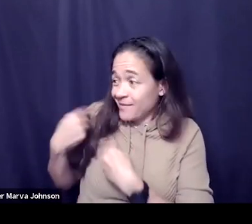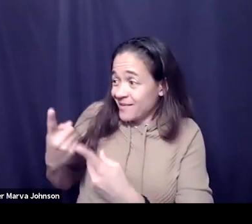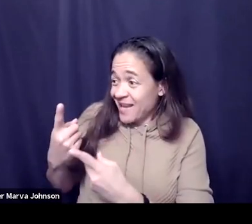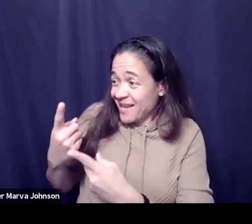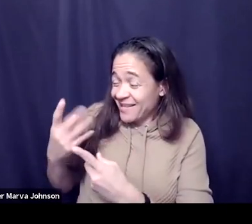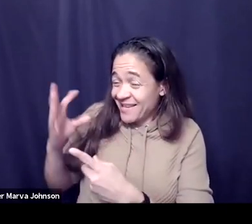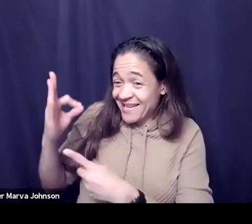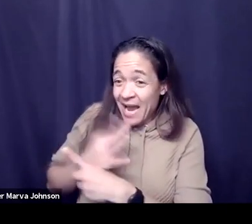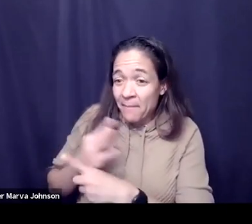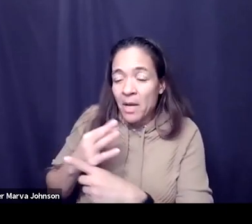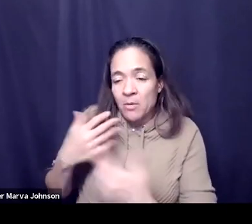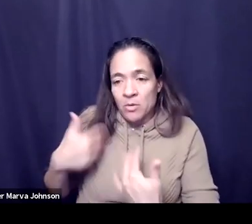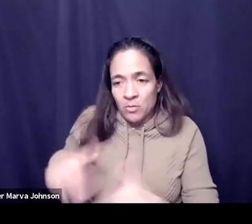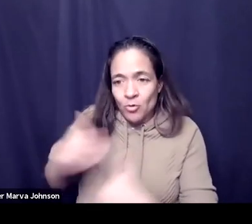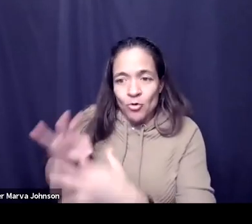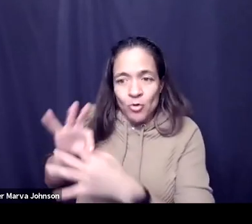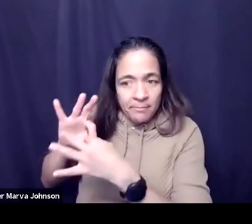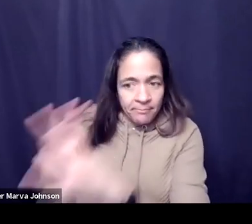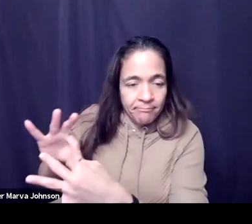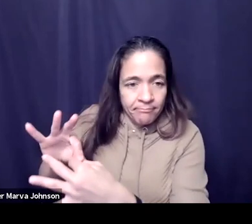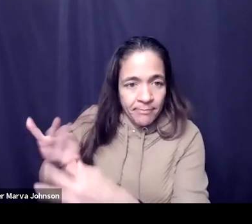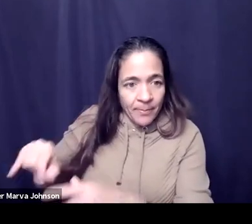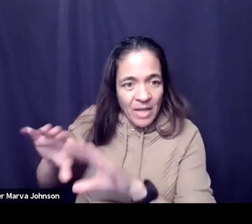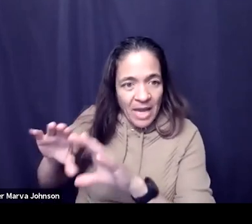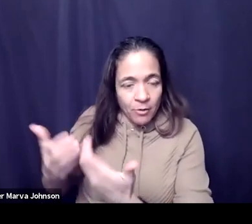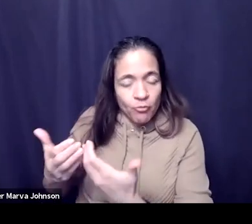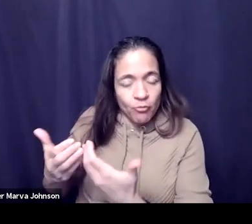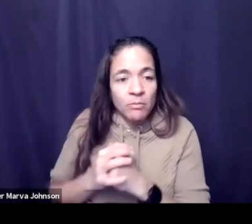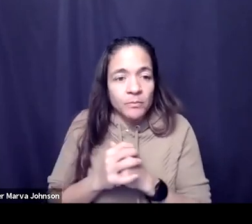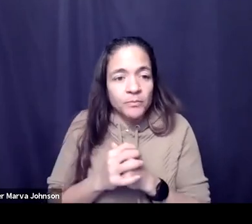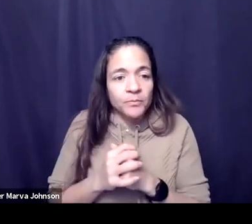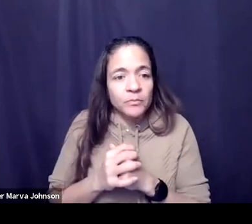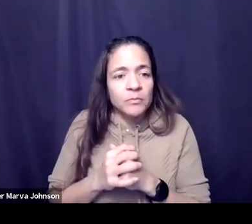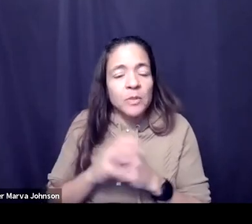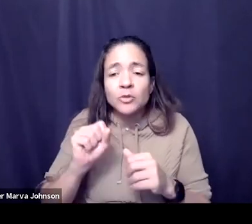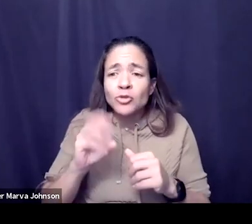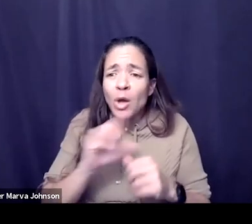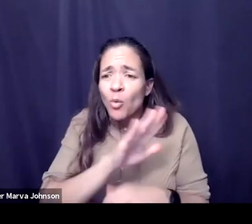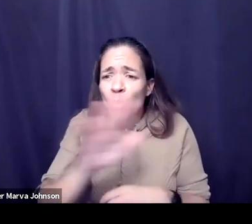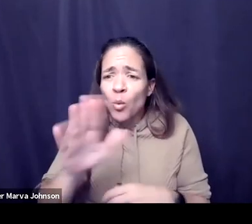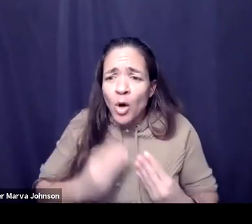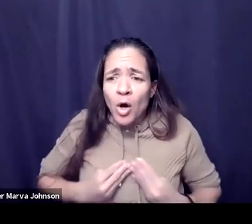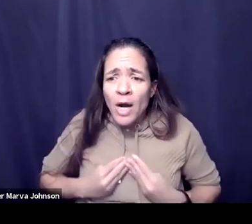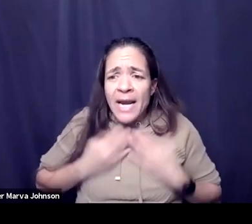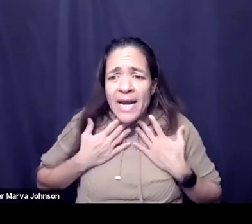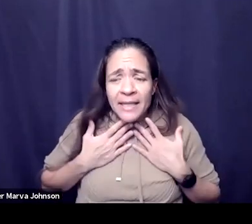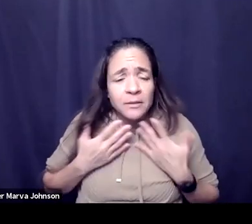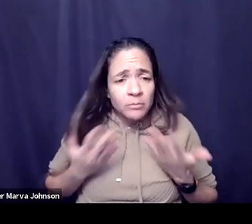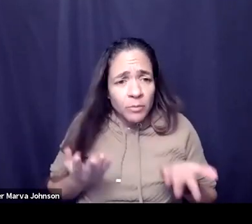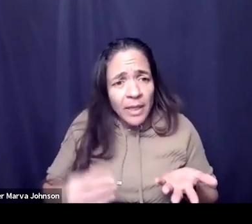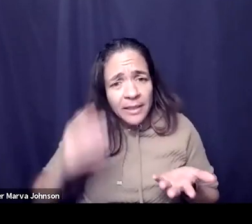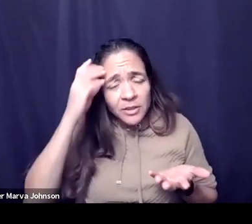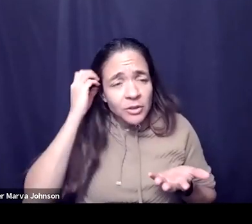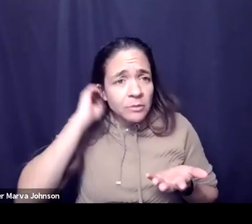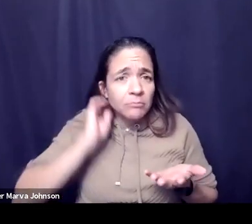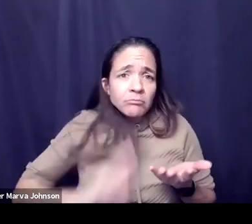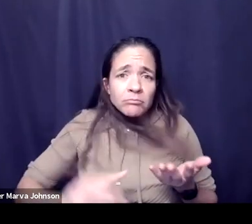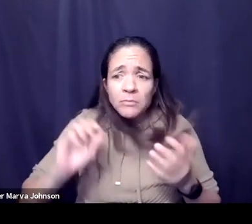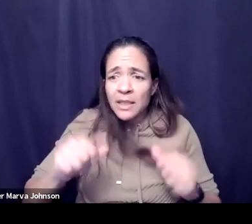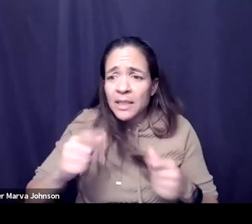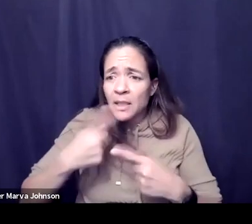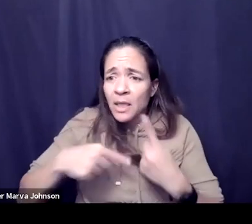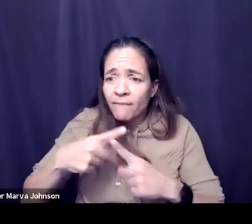i think the i think the inspiration could come from like well where did that come from what happened is is there one person in that group that has actually like